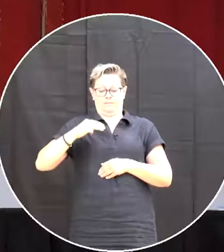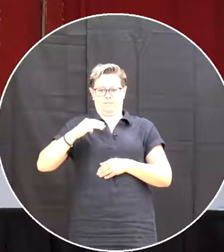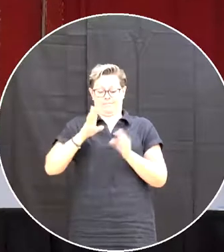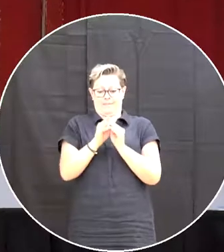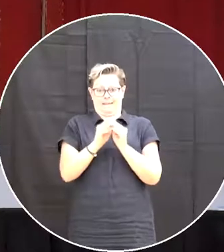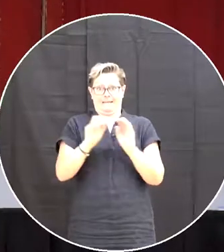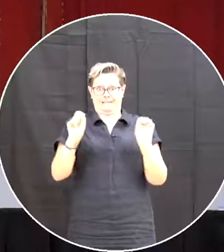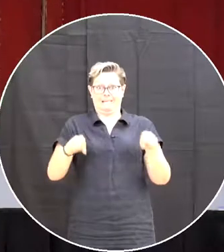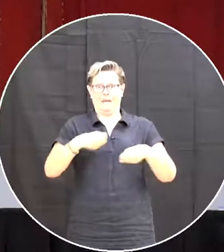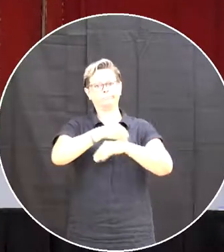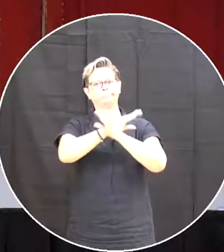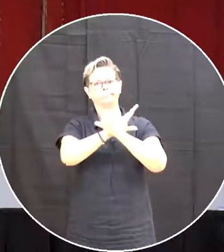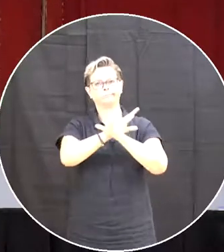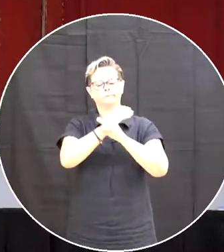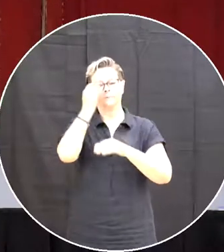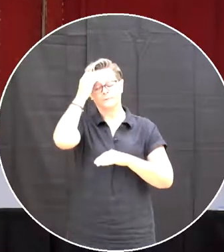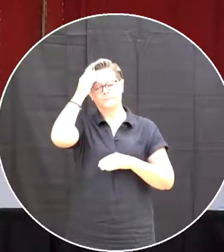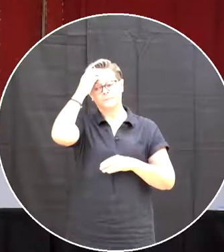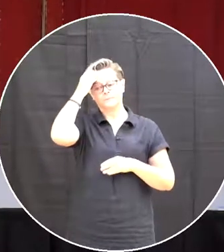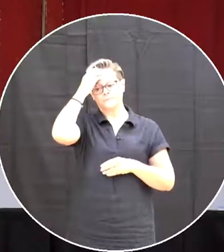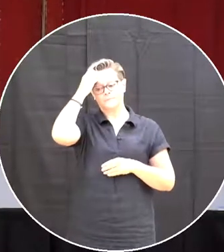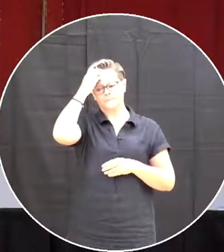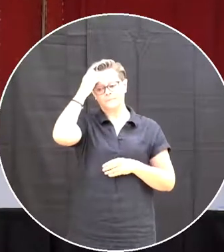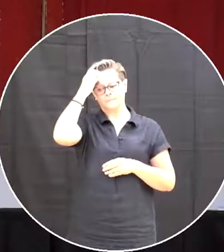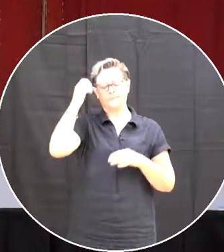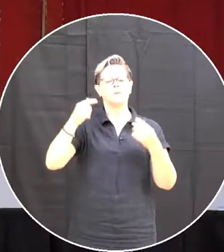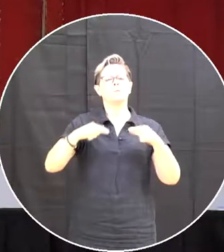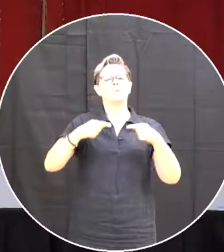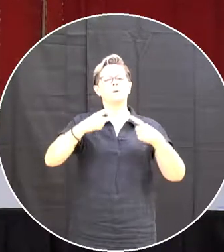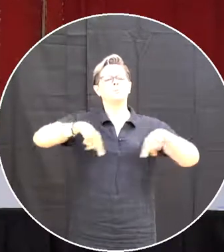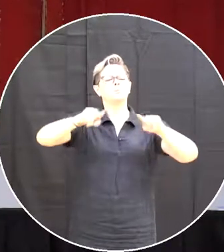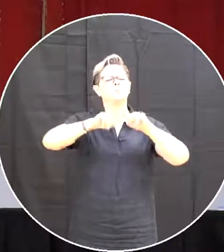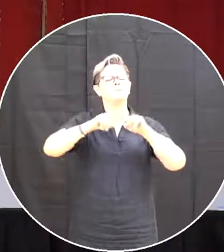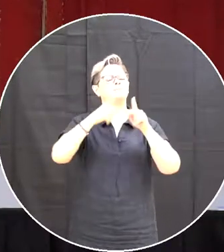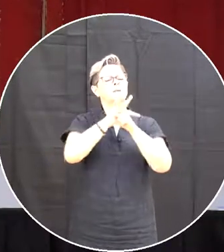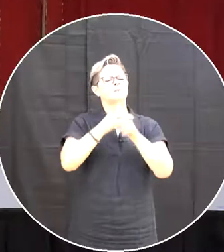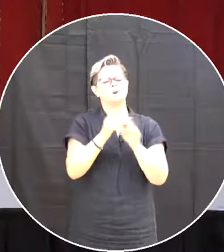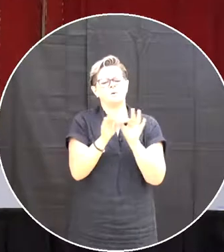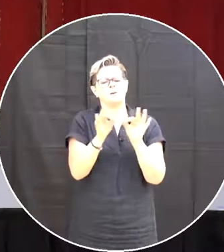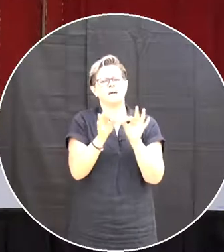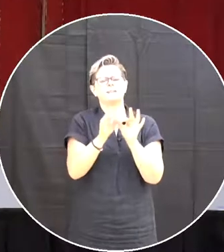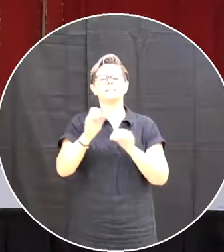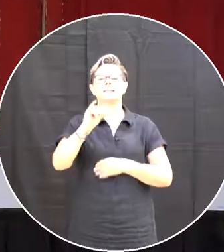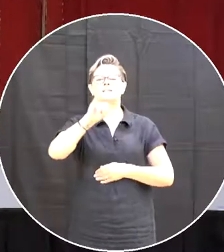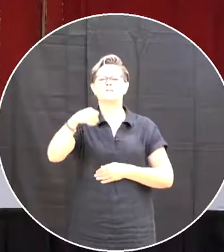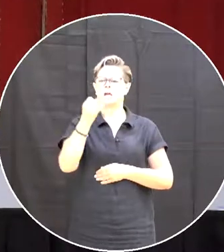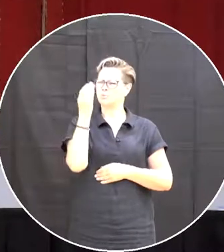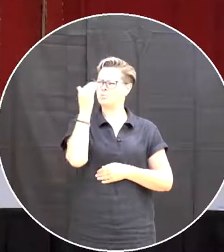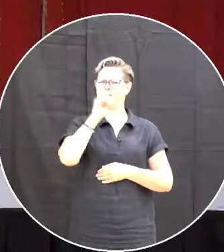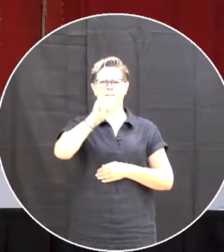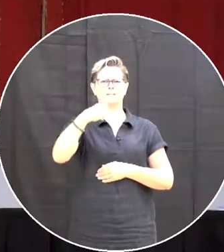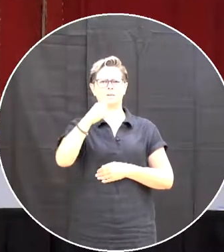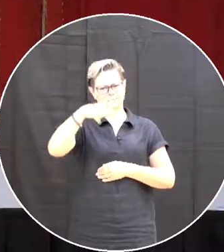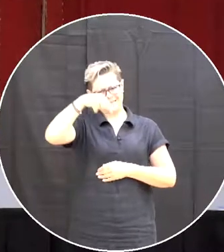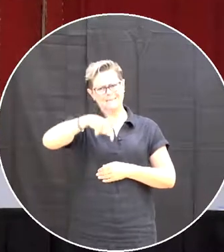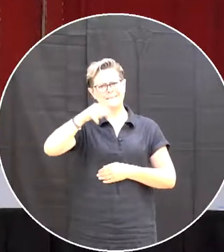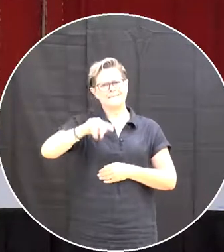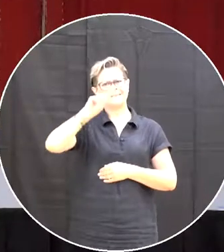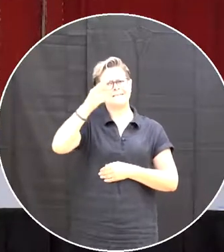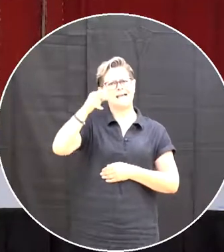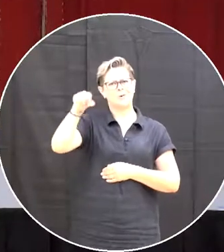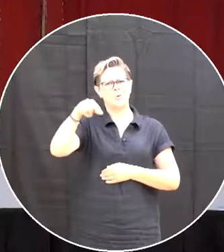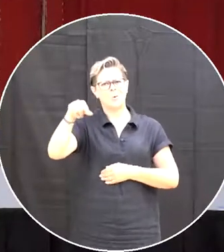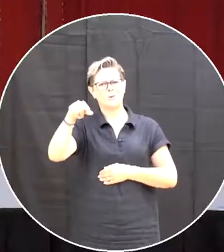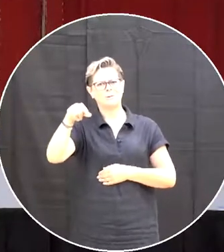when we looked at the cost and why st john's is listed because this is our corporate headquarters this is where our staff